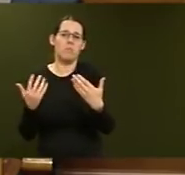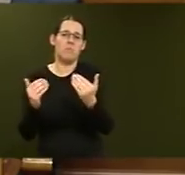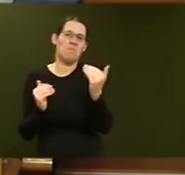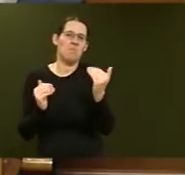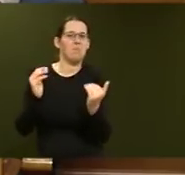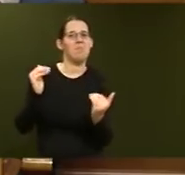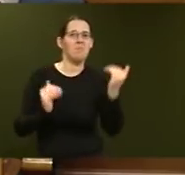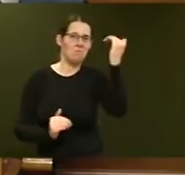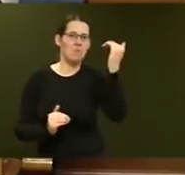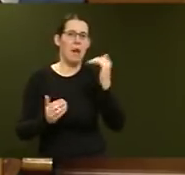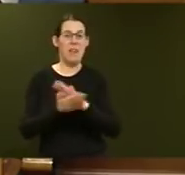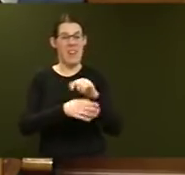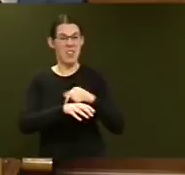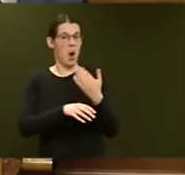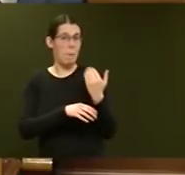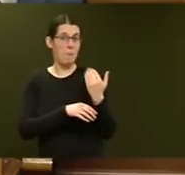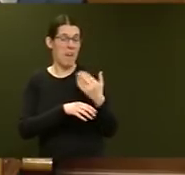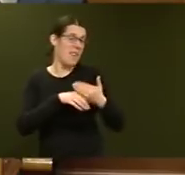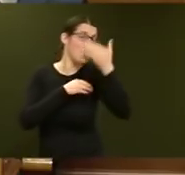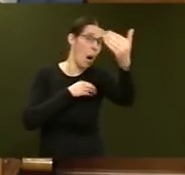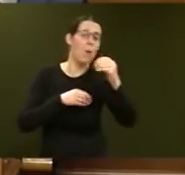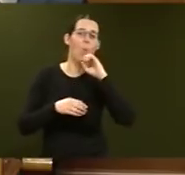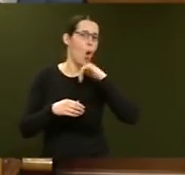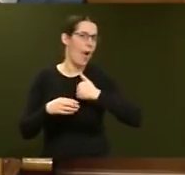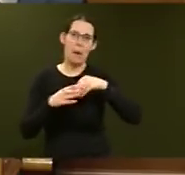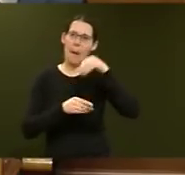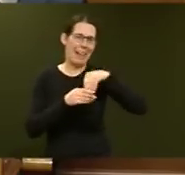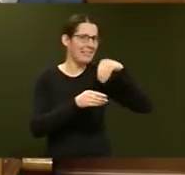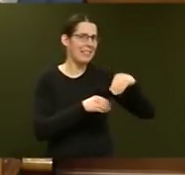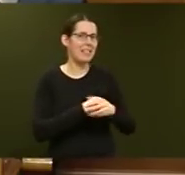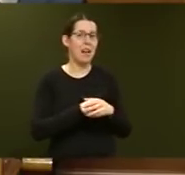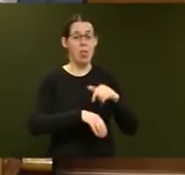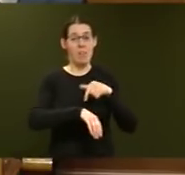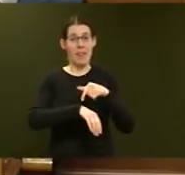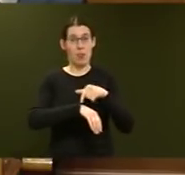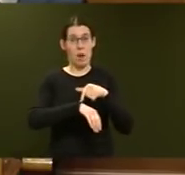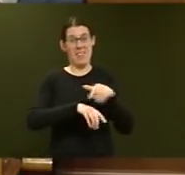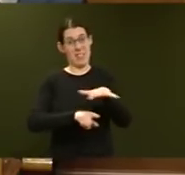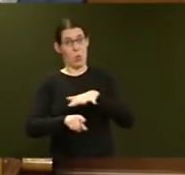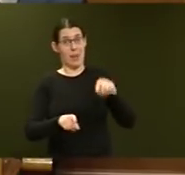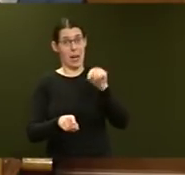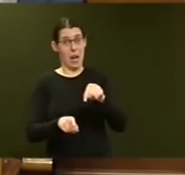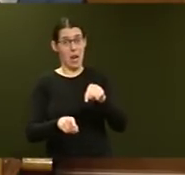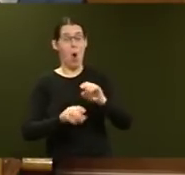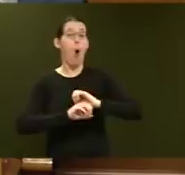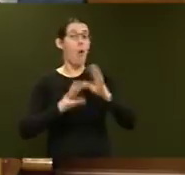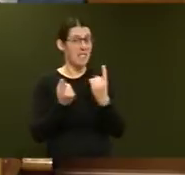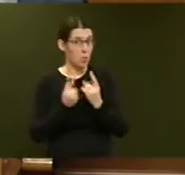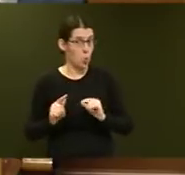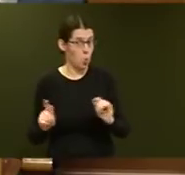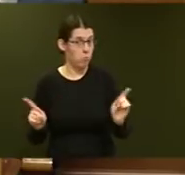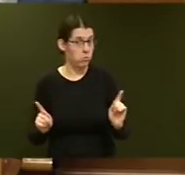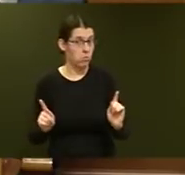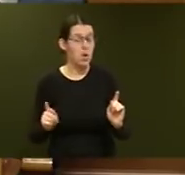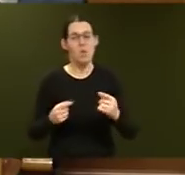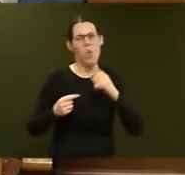to put a ballot in place. And in that case, in that instance, it would be the obvious thing to do to allow a